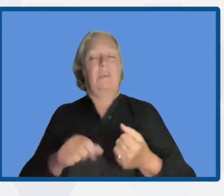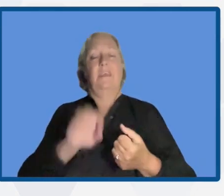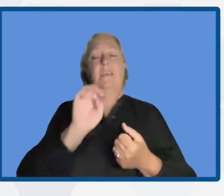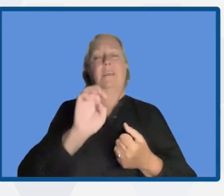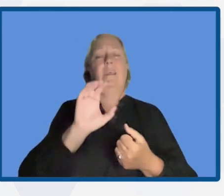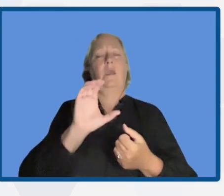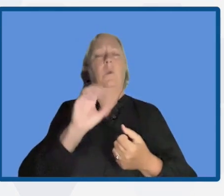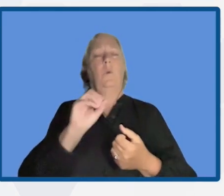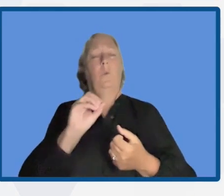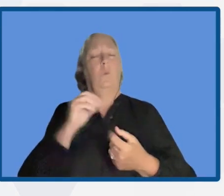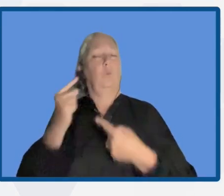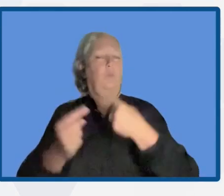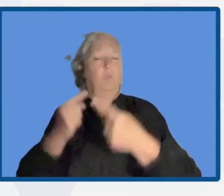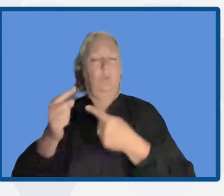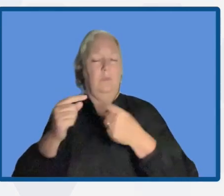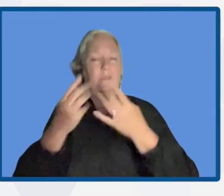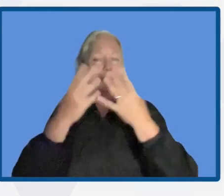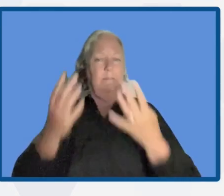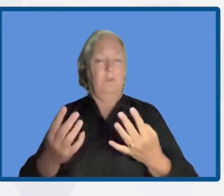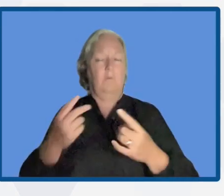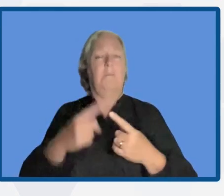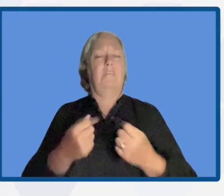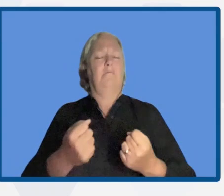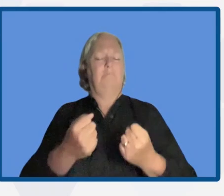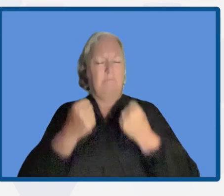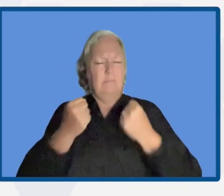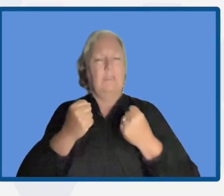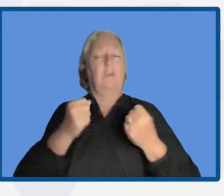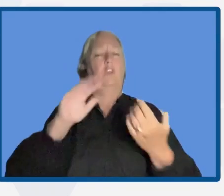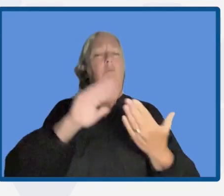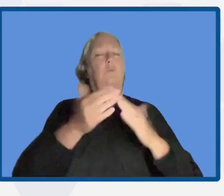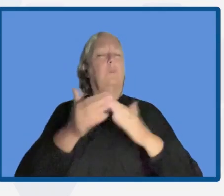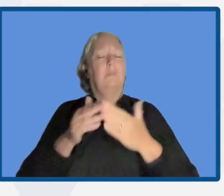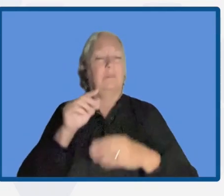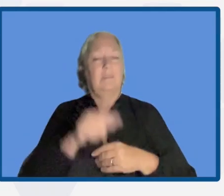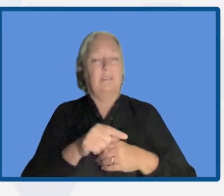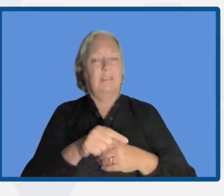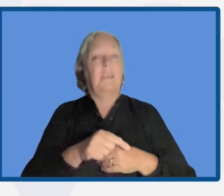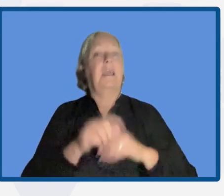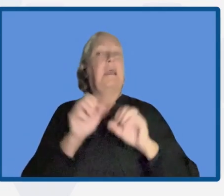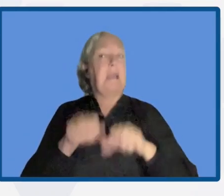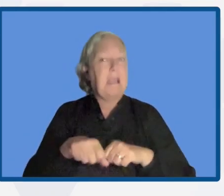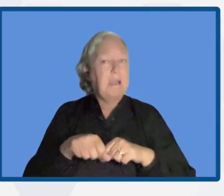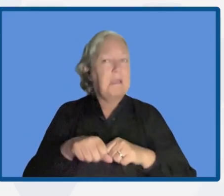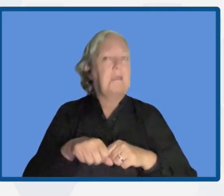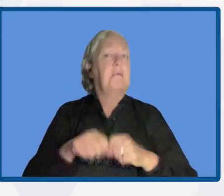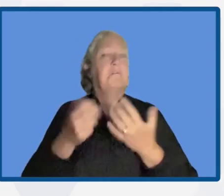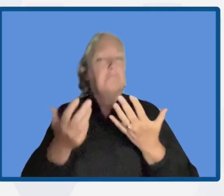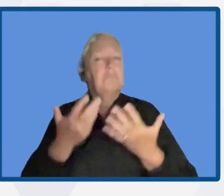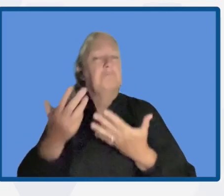a resilient society that's capable of benefiting from those actions,